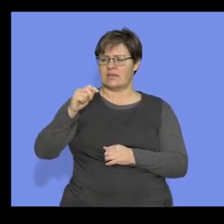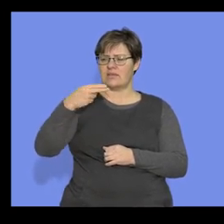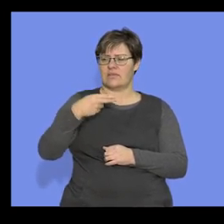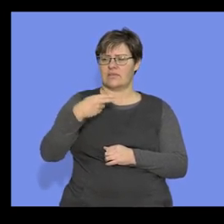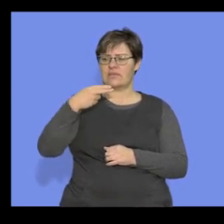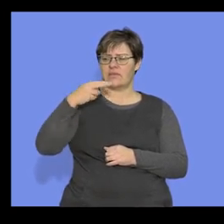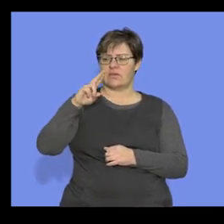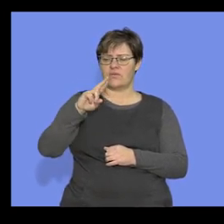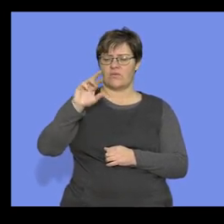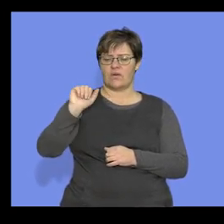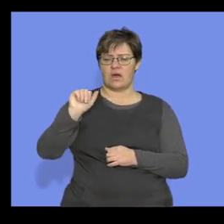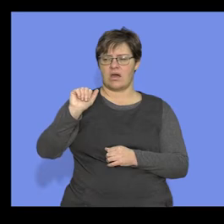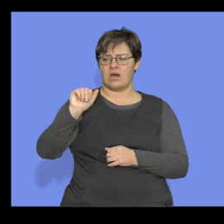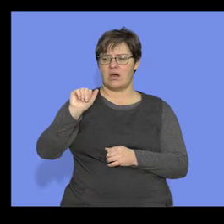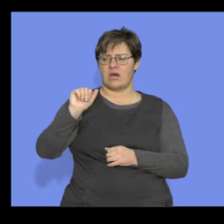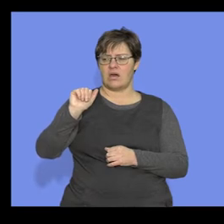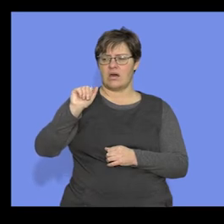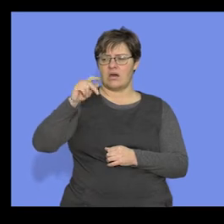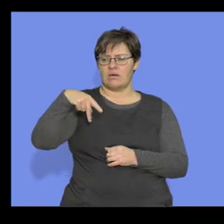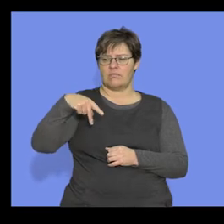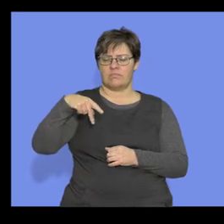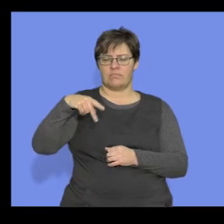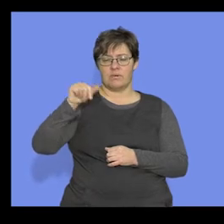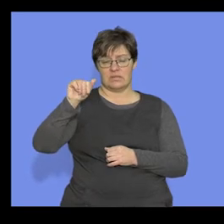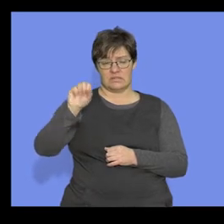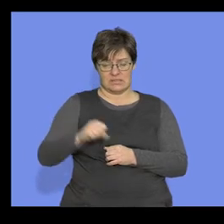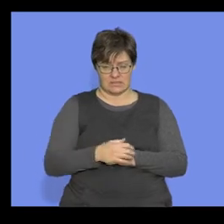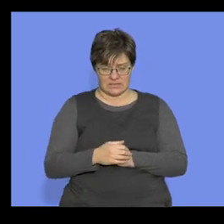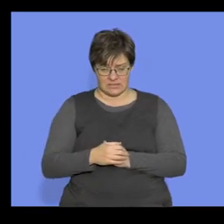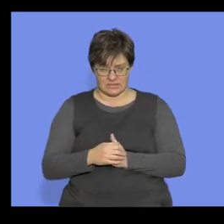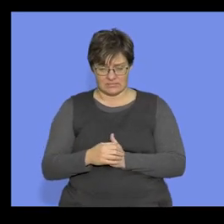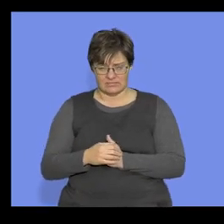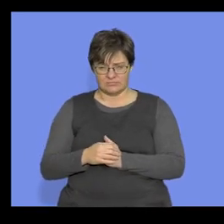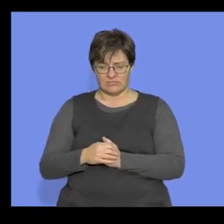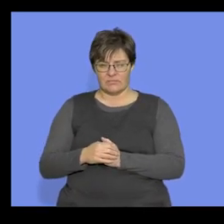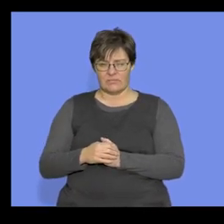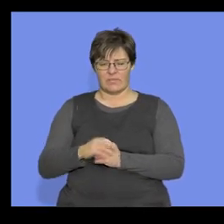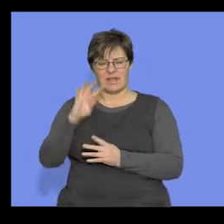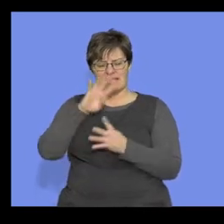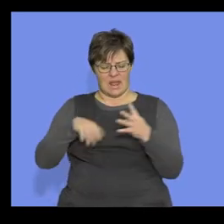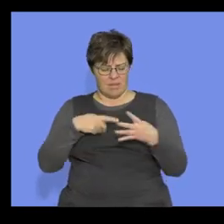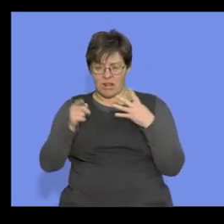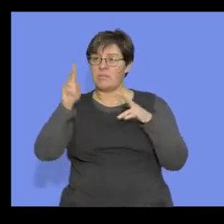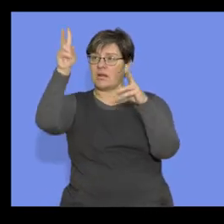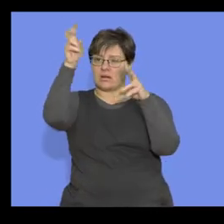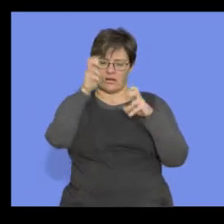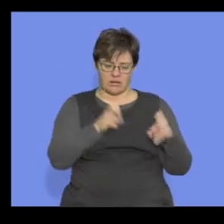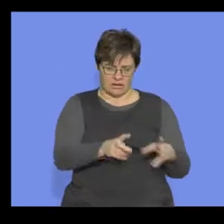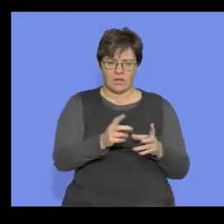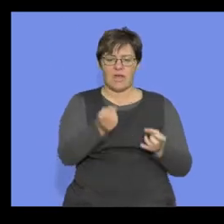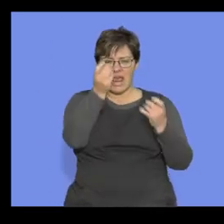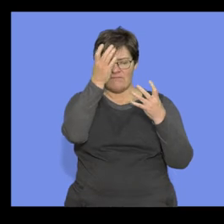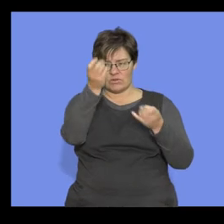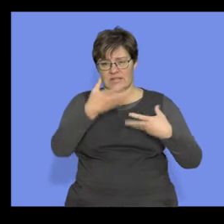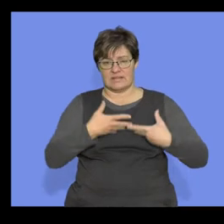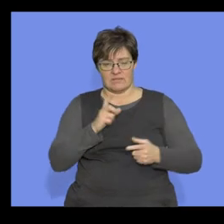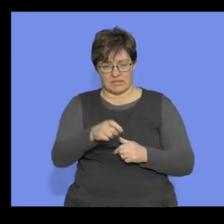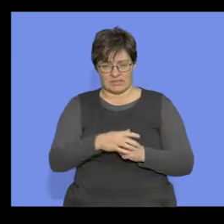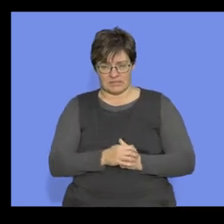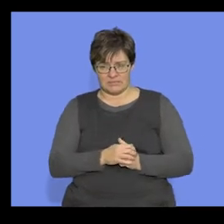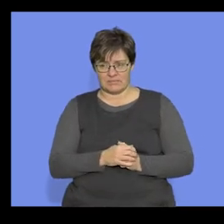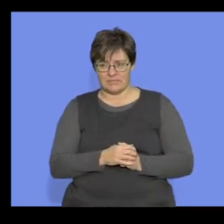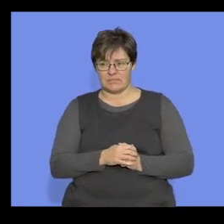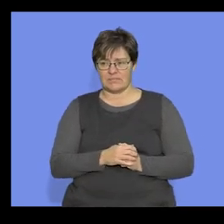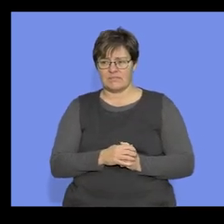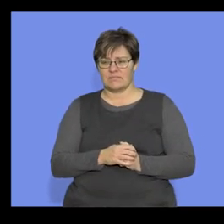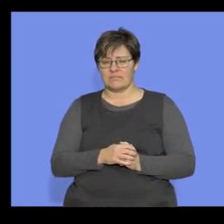Sylanthropus. All right, so guys, you see, you won't have to learn these things. They'll give you the table, and you'll need to give us